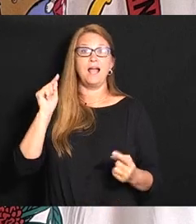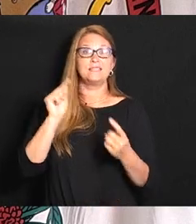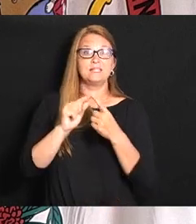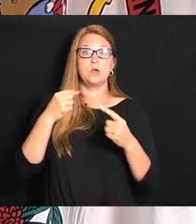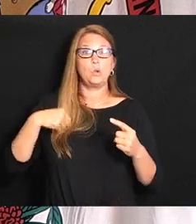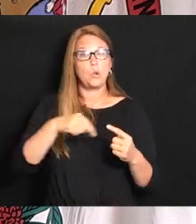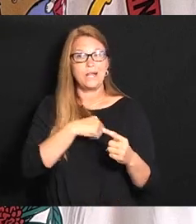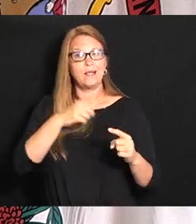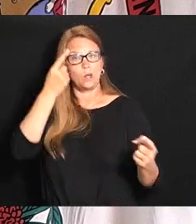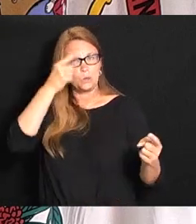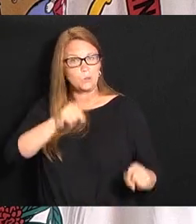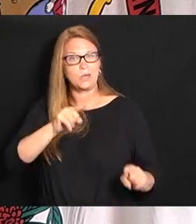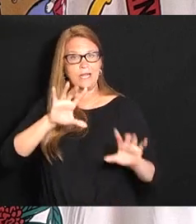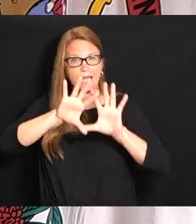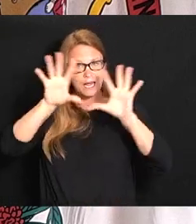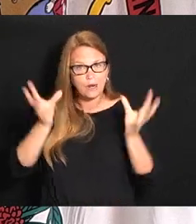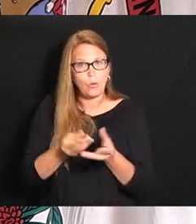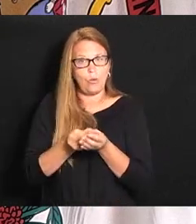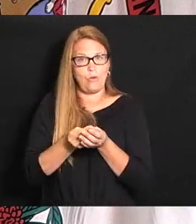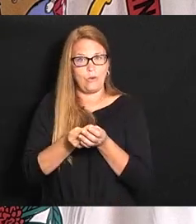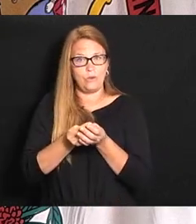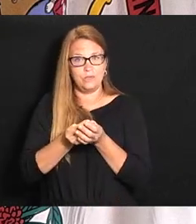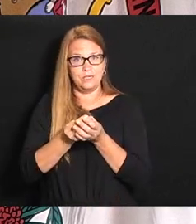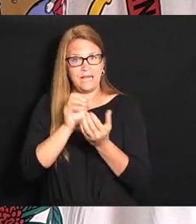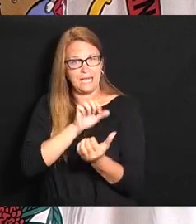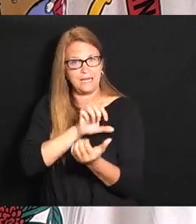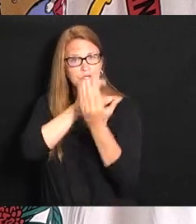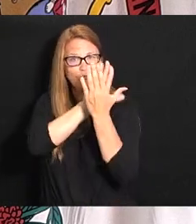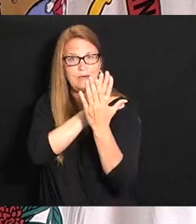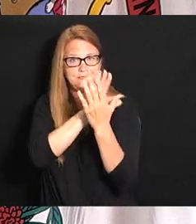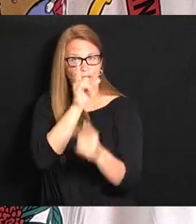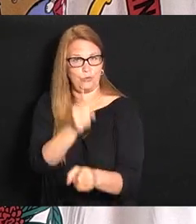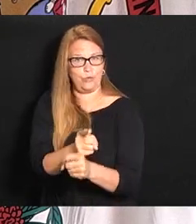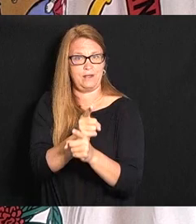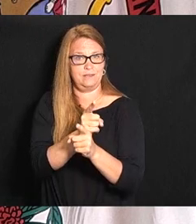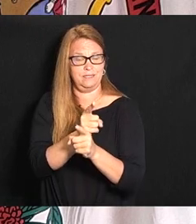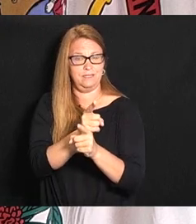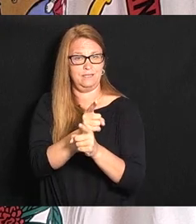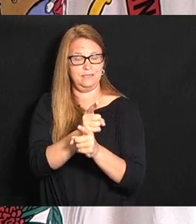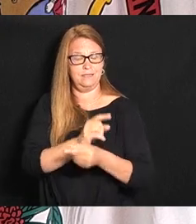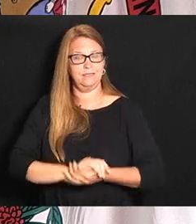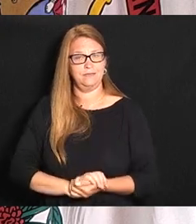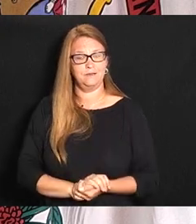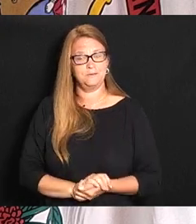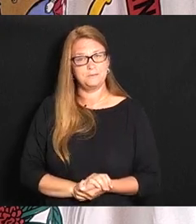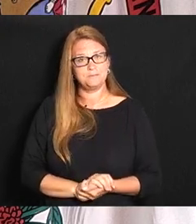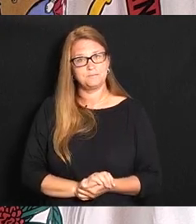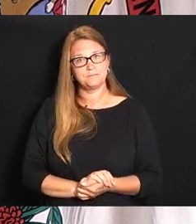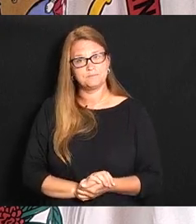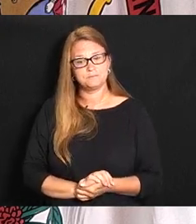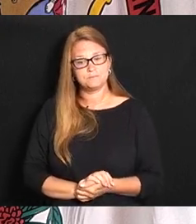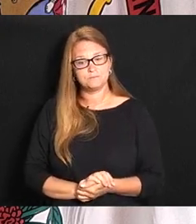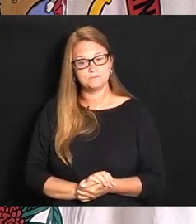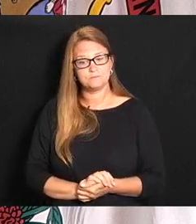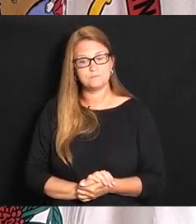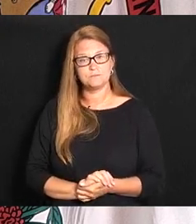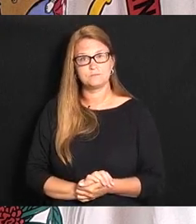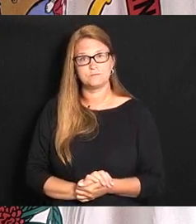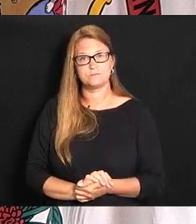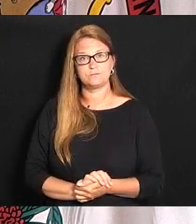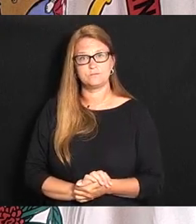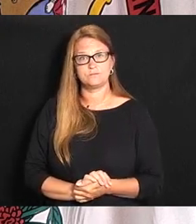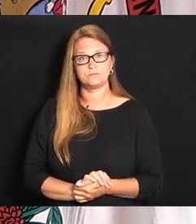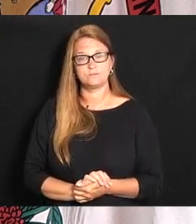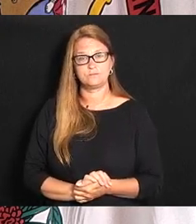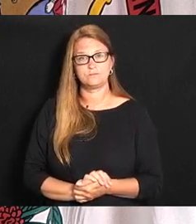whole the whole is really absolutely just simply just this you know I mean just just